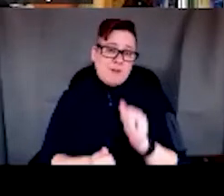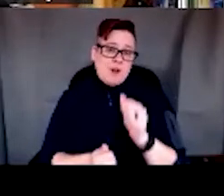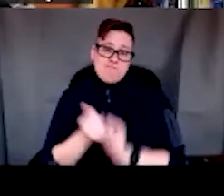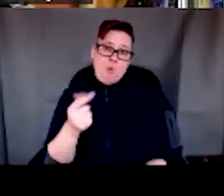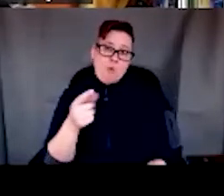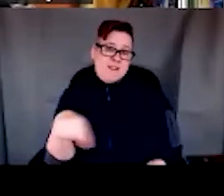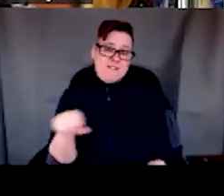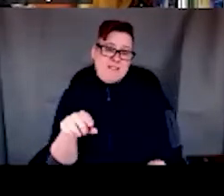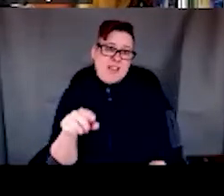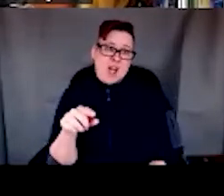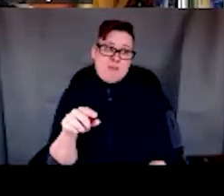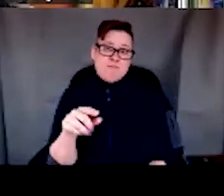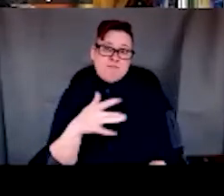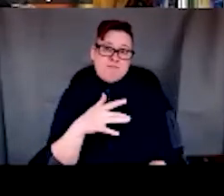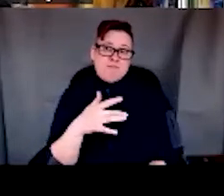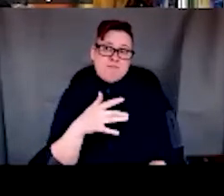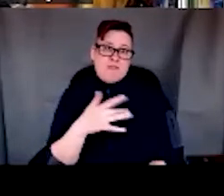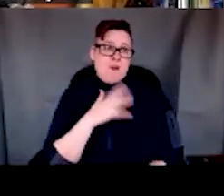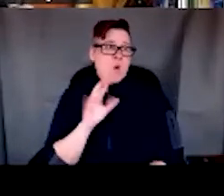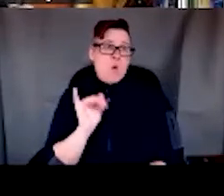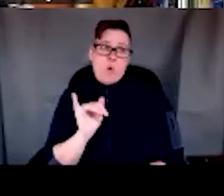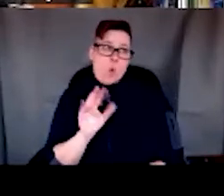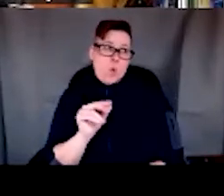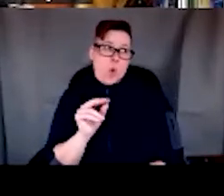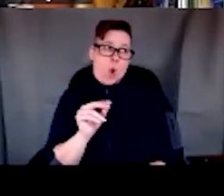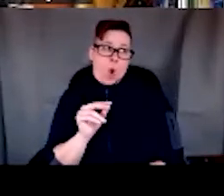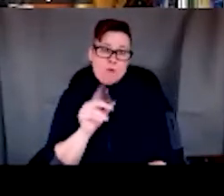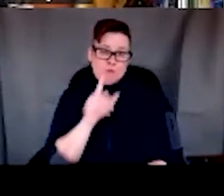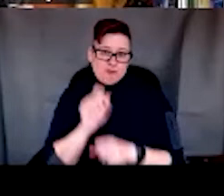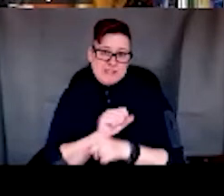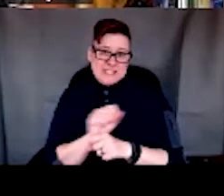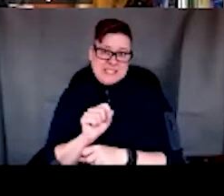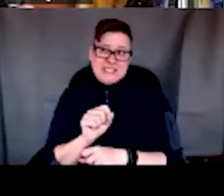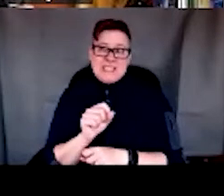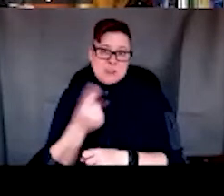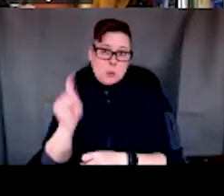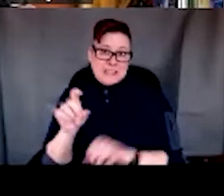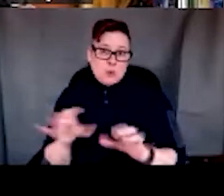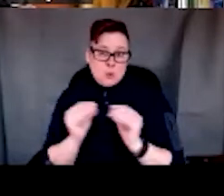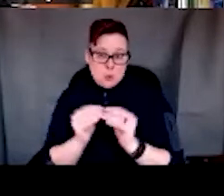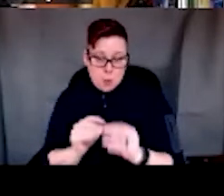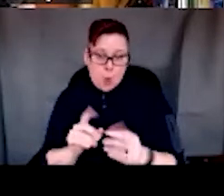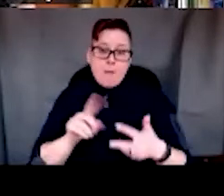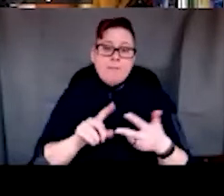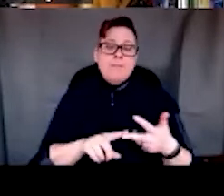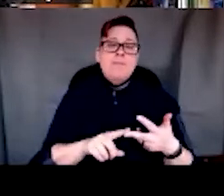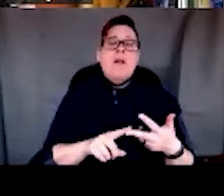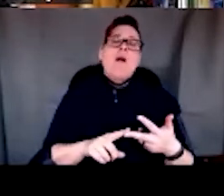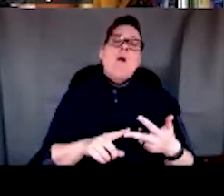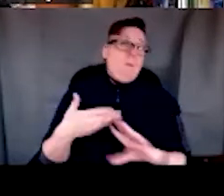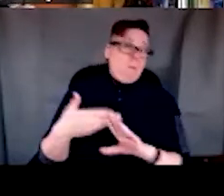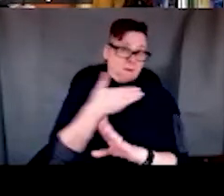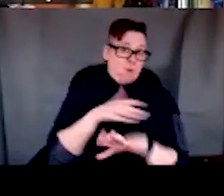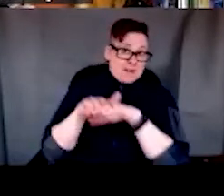participants did not feel that way anymore. That felt that way prior. And then lastly, um, there was an assumption, by,